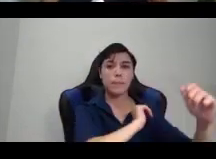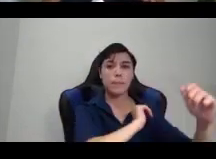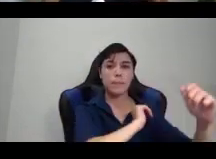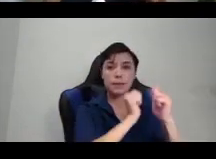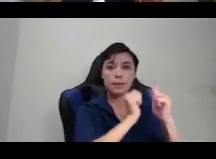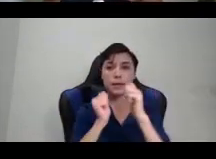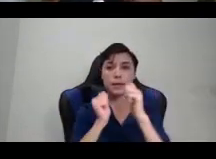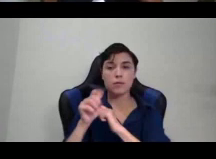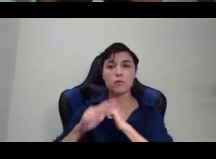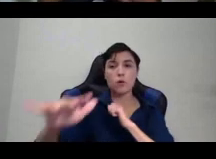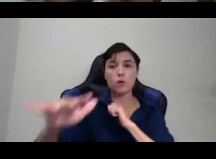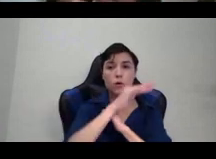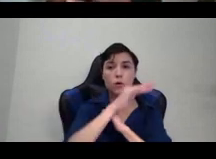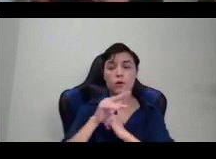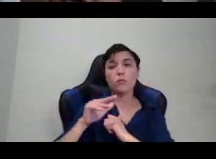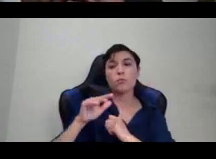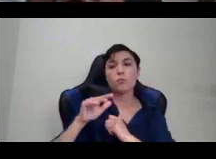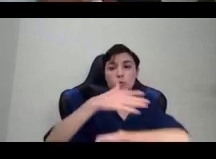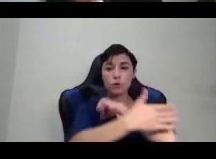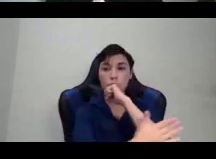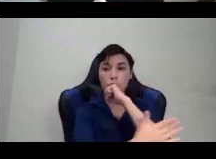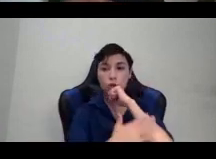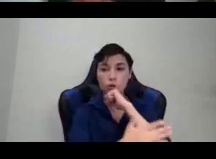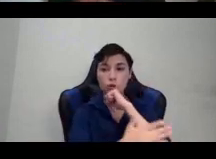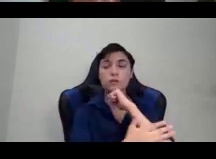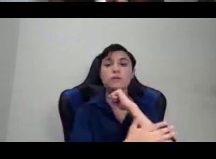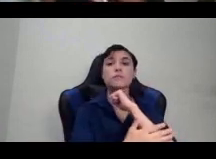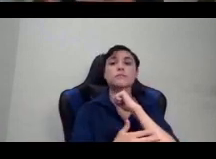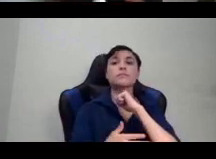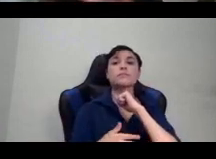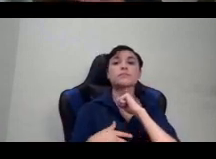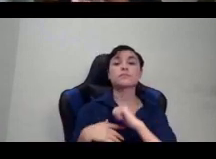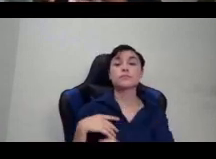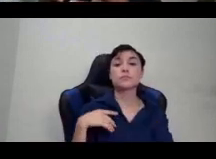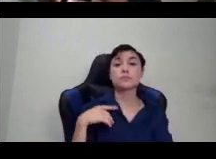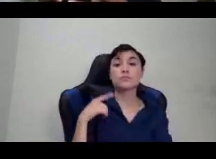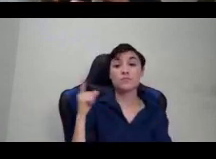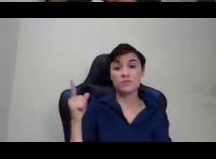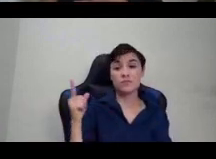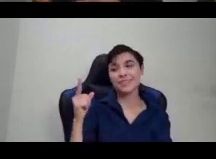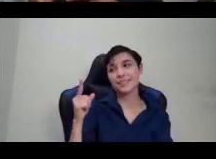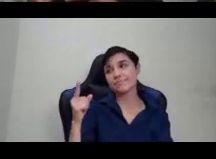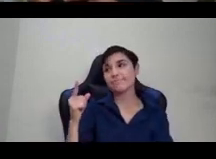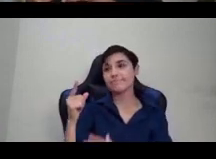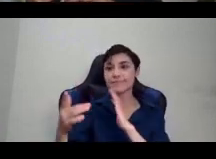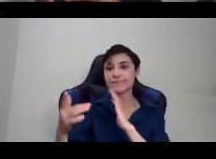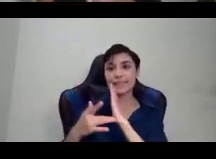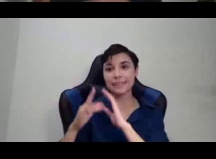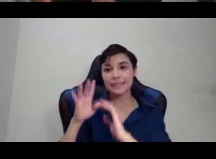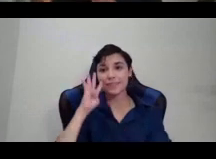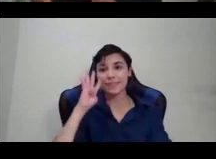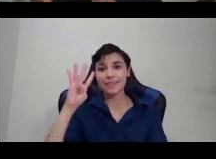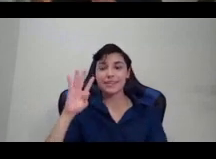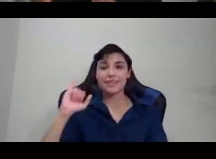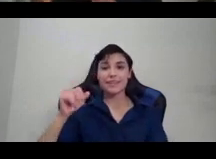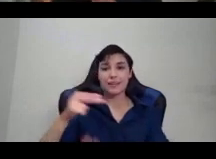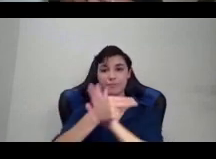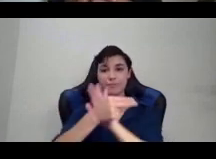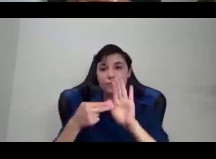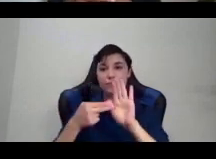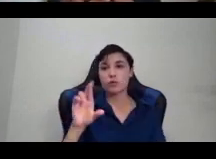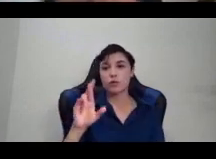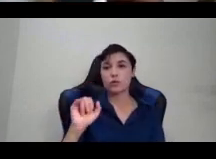called critical race theory, which she did technically invent, but which she actually doesn't. The things that they're trying to outlaw are just